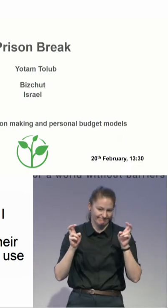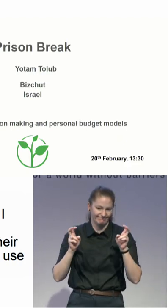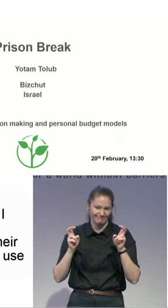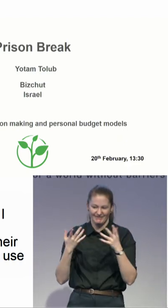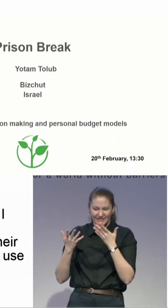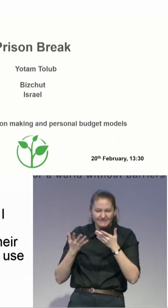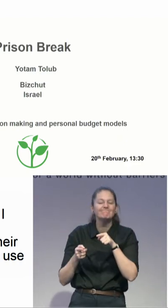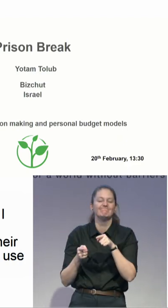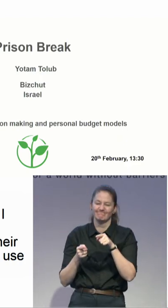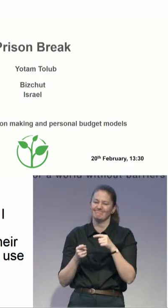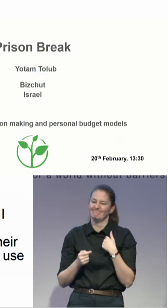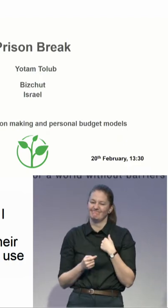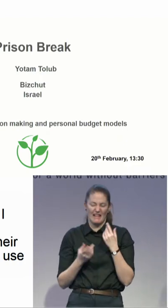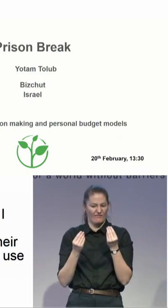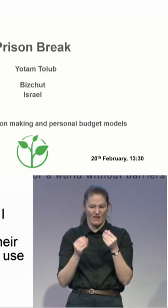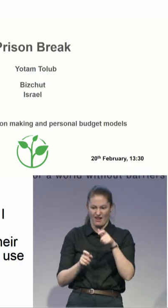And I want to break free.